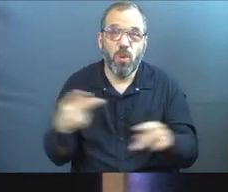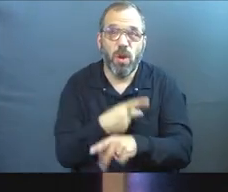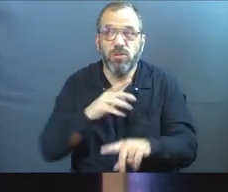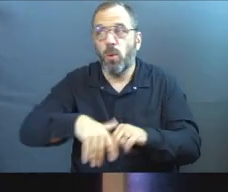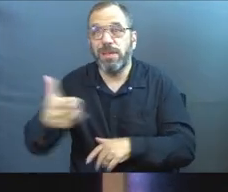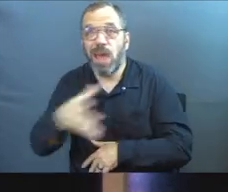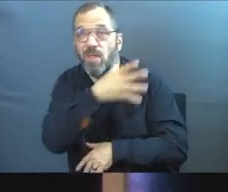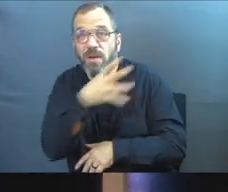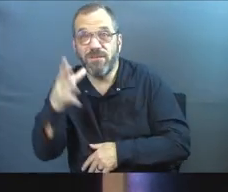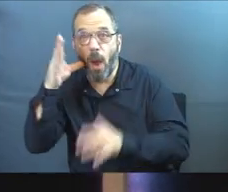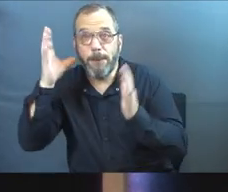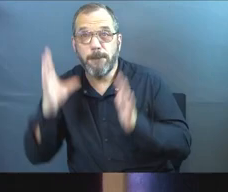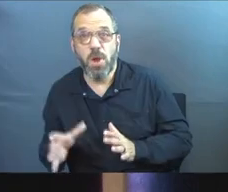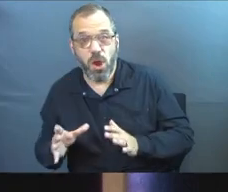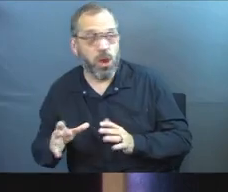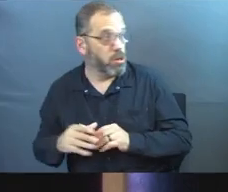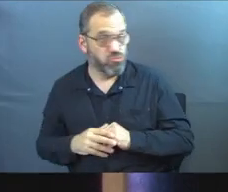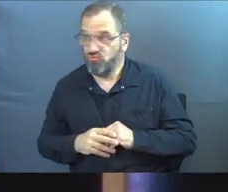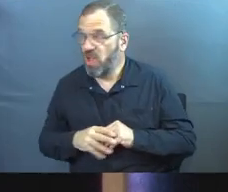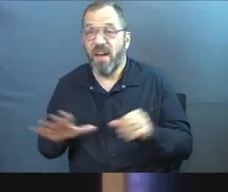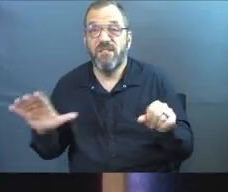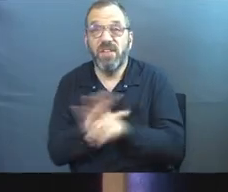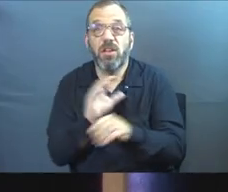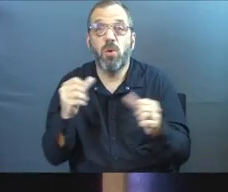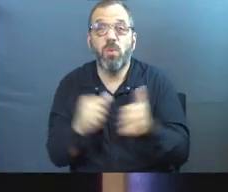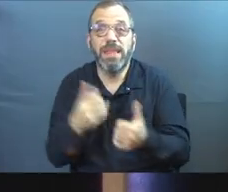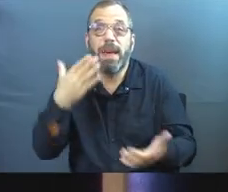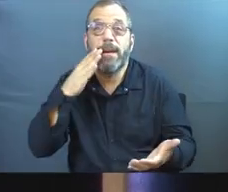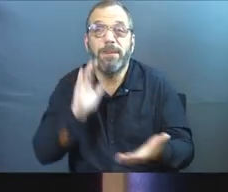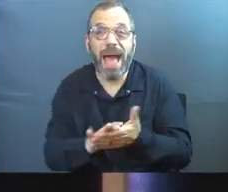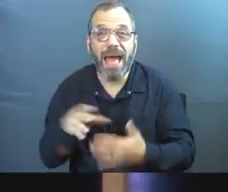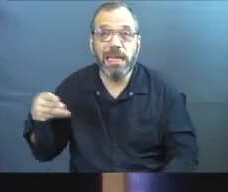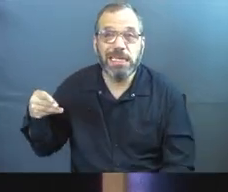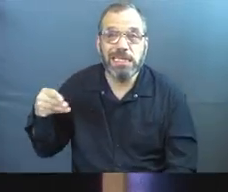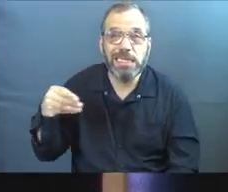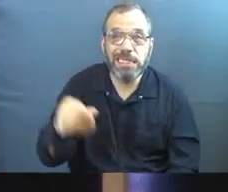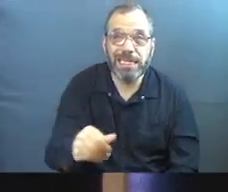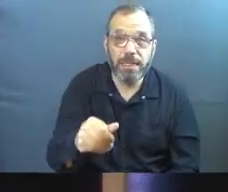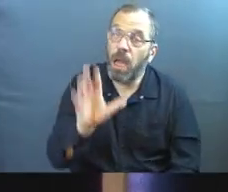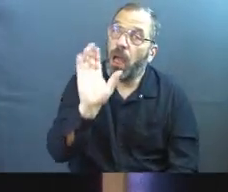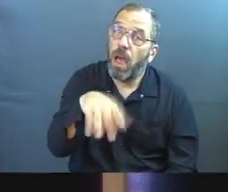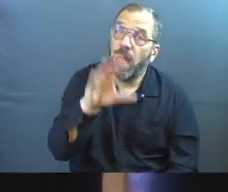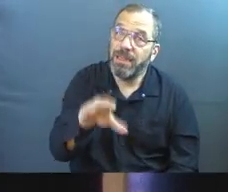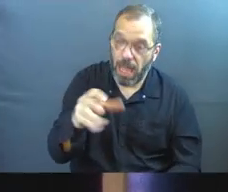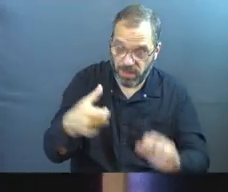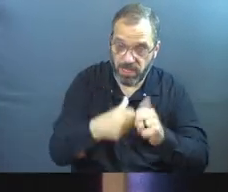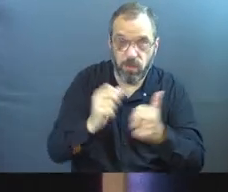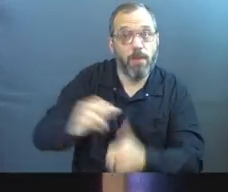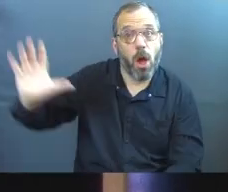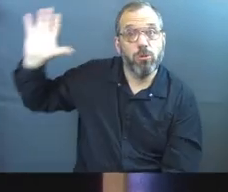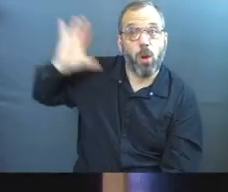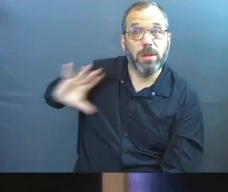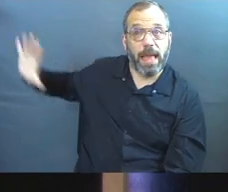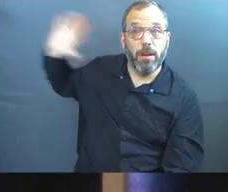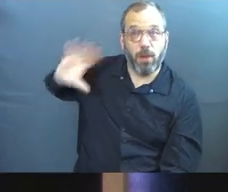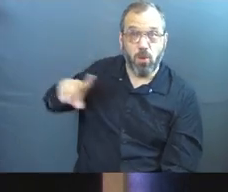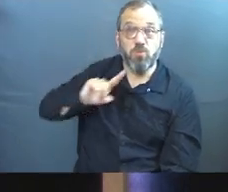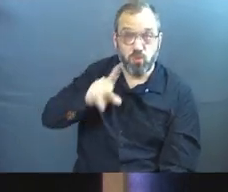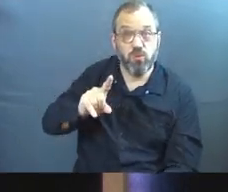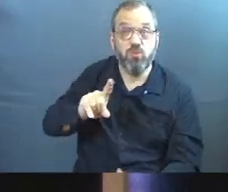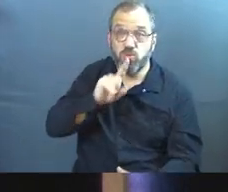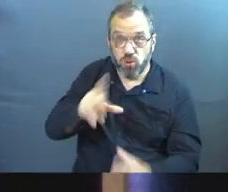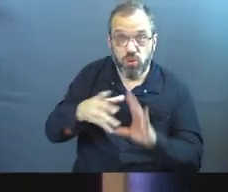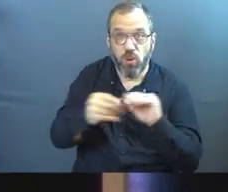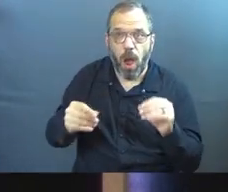to another farmer's field is they fill it with bad stuff. This was an actual problem in the ancient world. Some